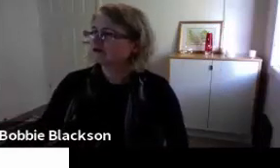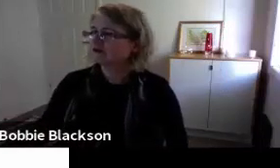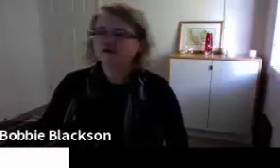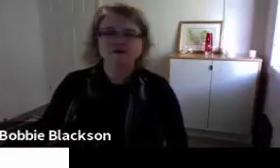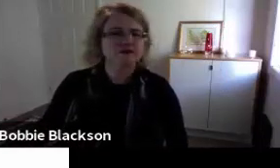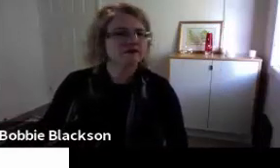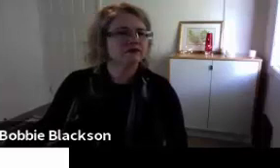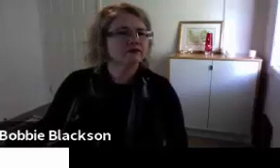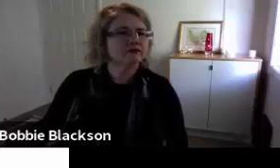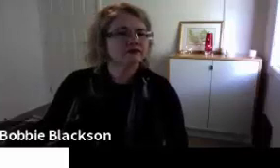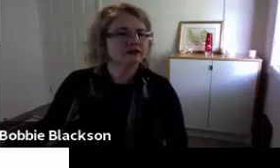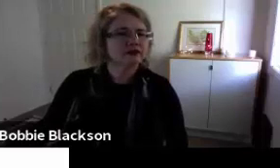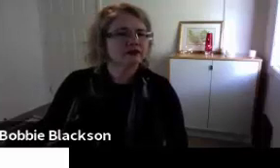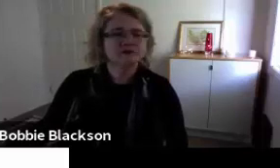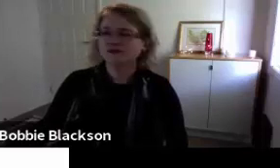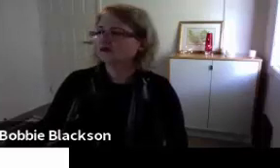message.